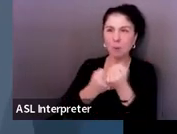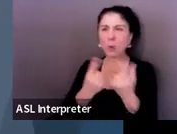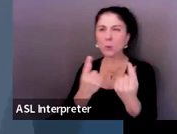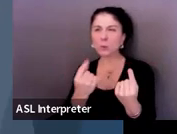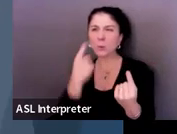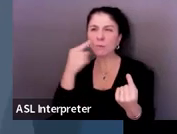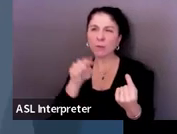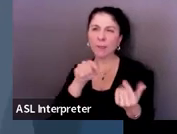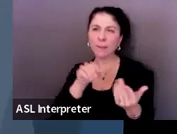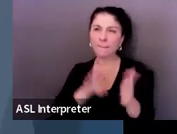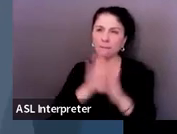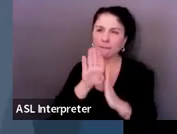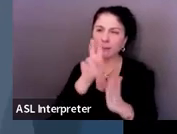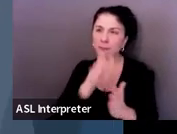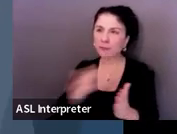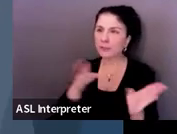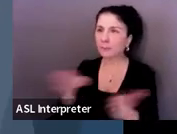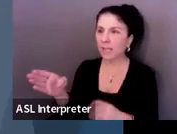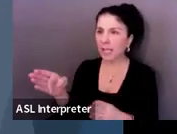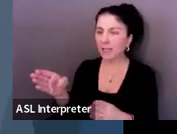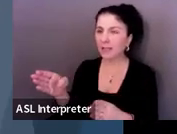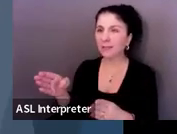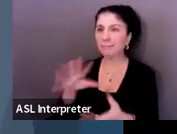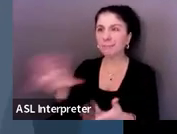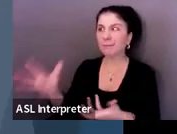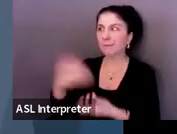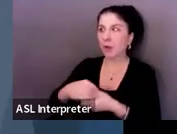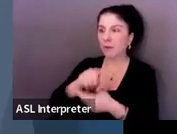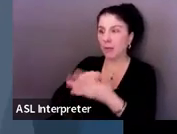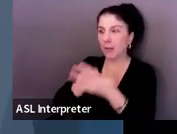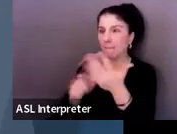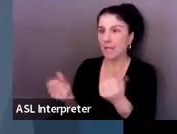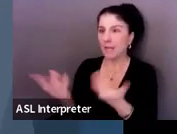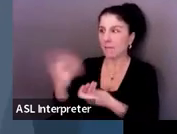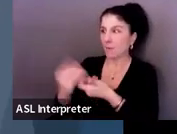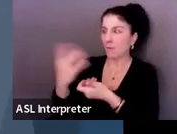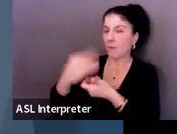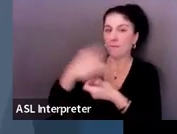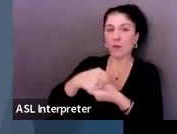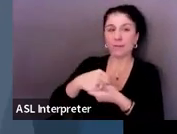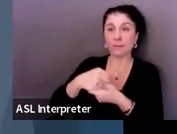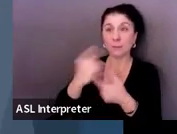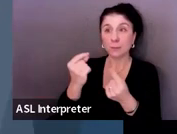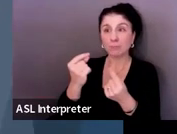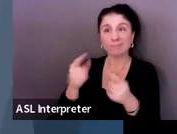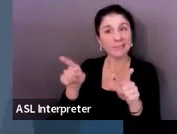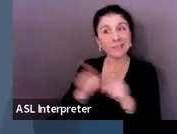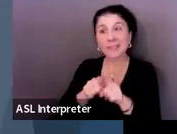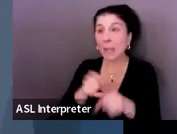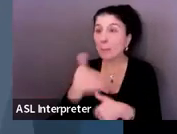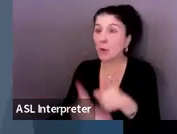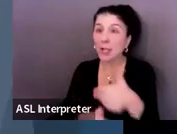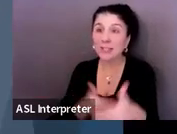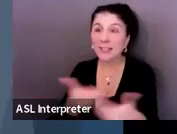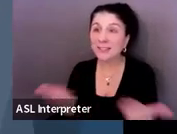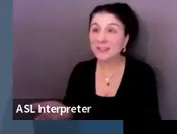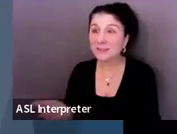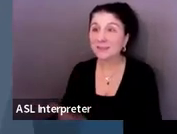are a lot more involved? You still go through the same process. So you would think about